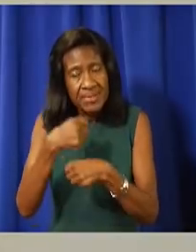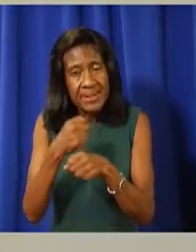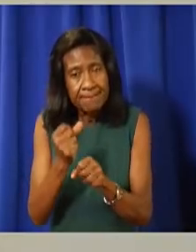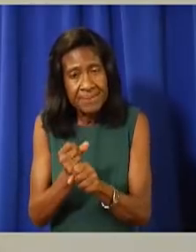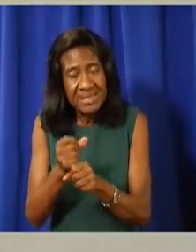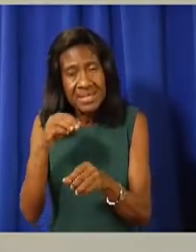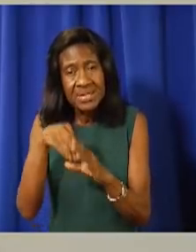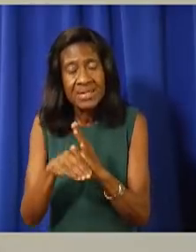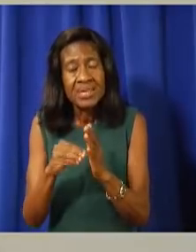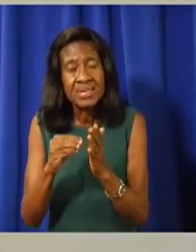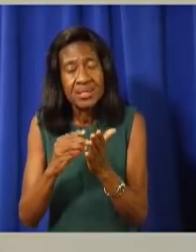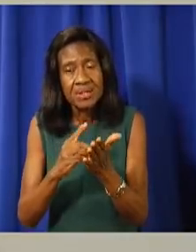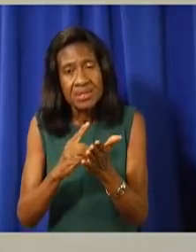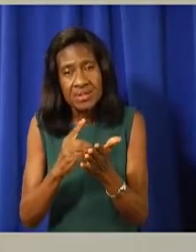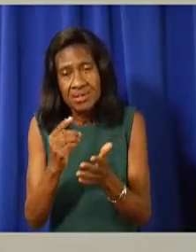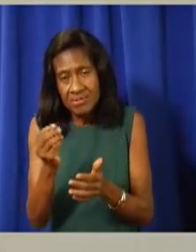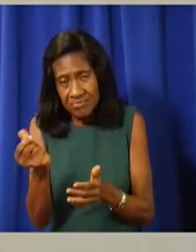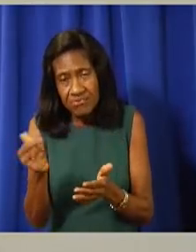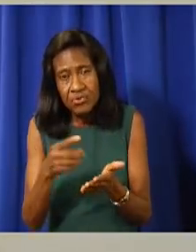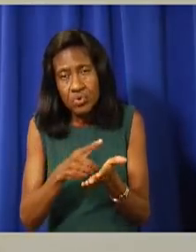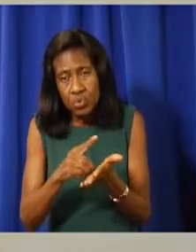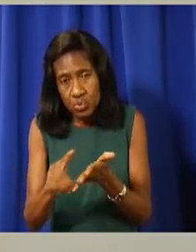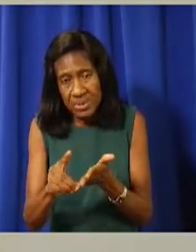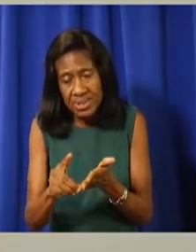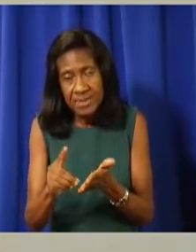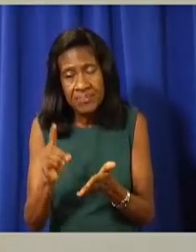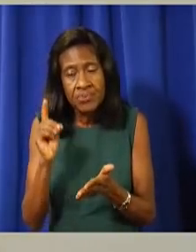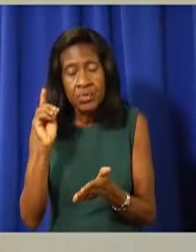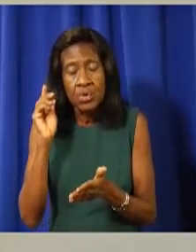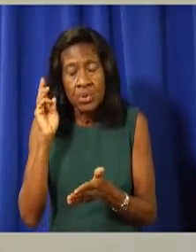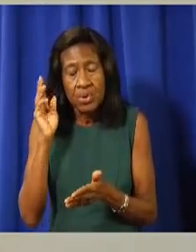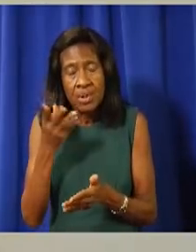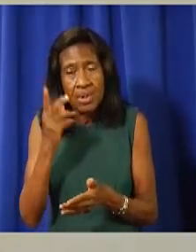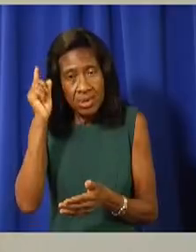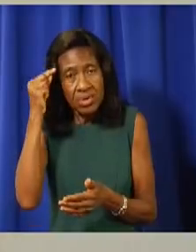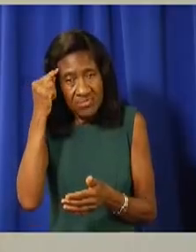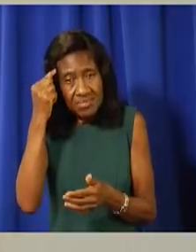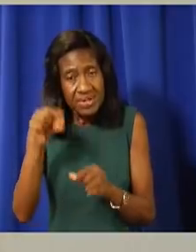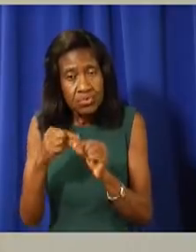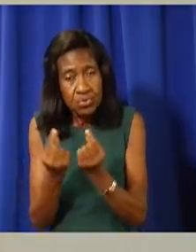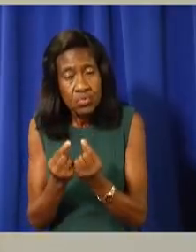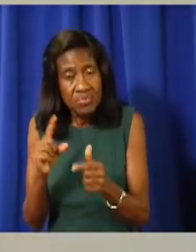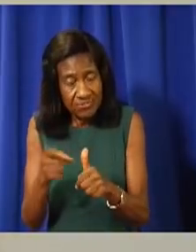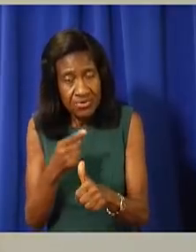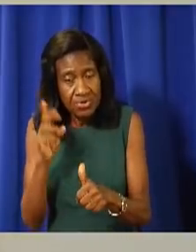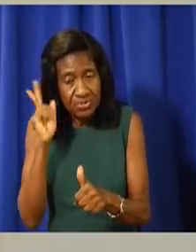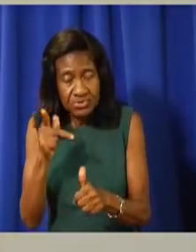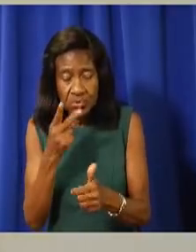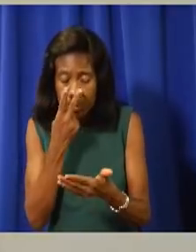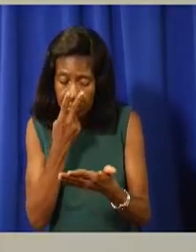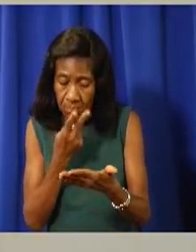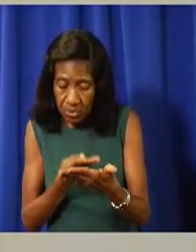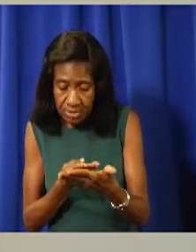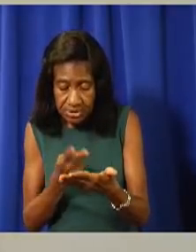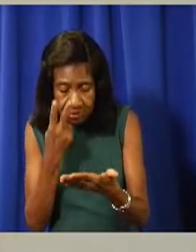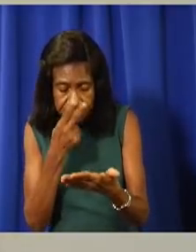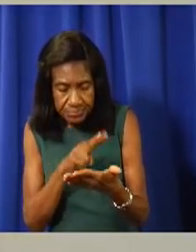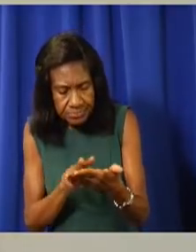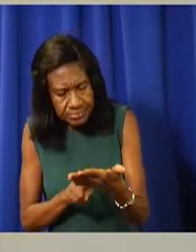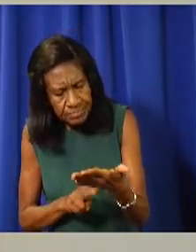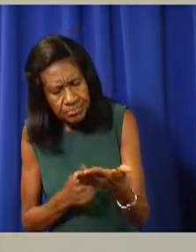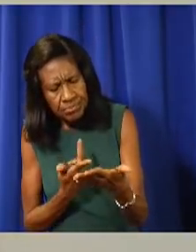be as a result of careful review of the data, scientific evidence, and public behaviours.